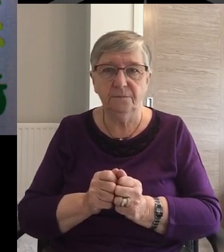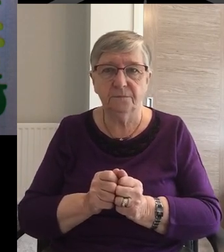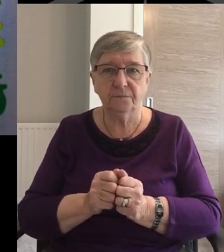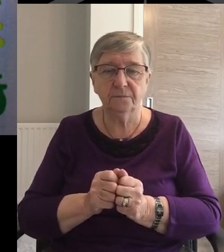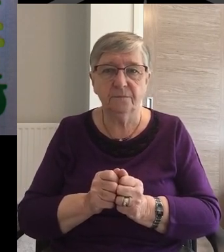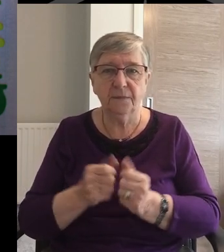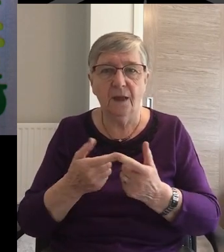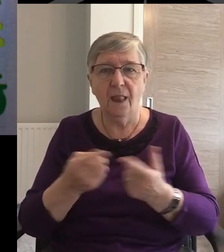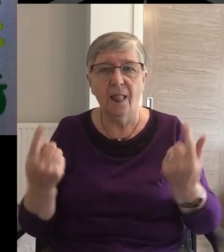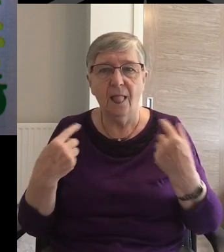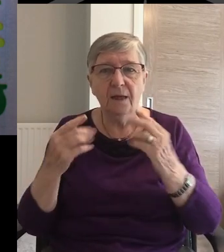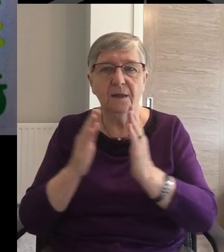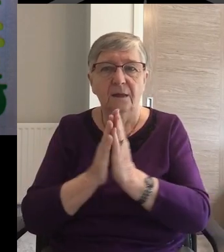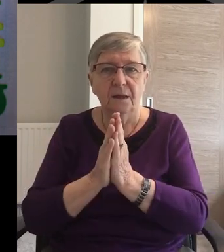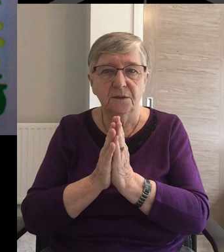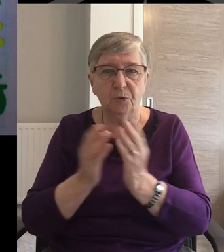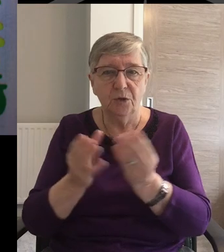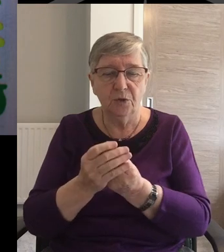Let's pray Together